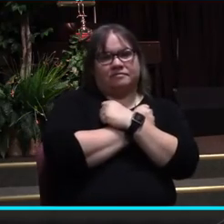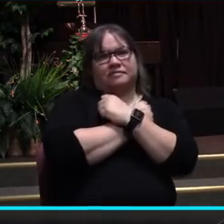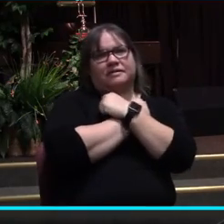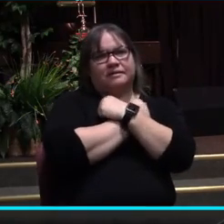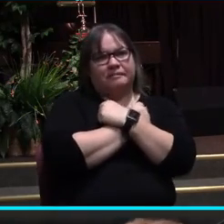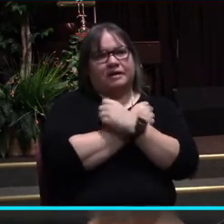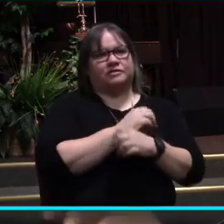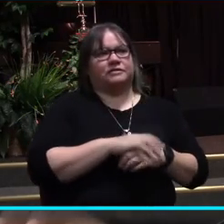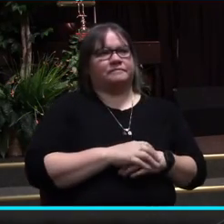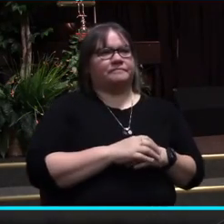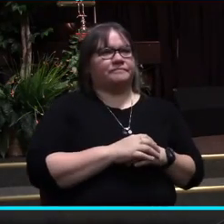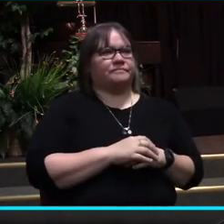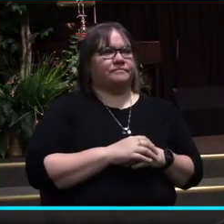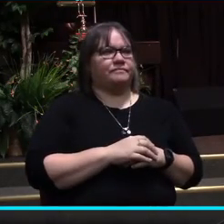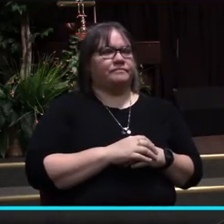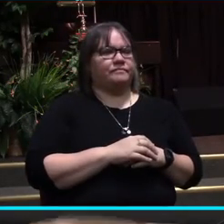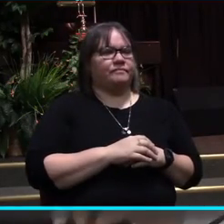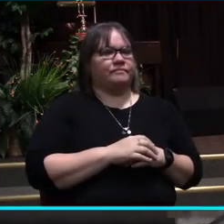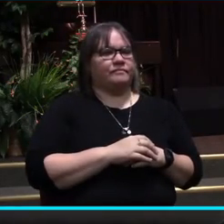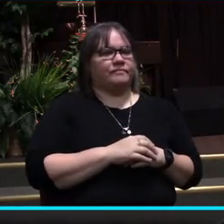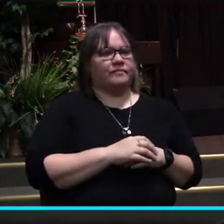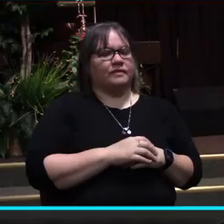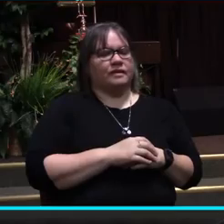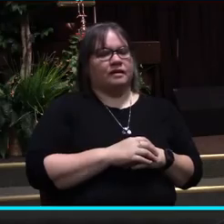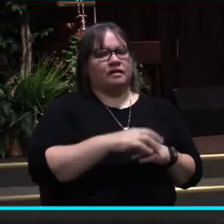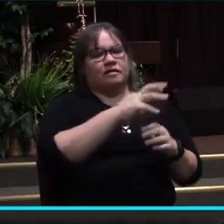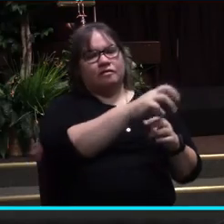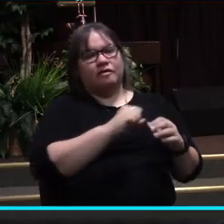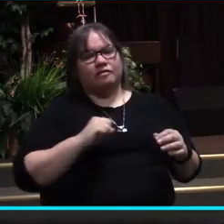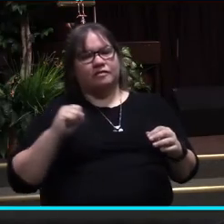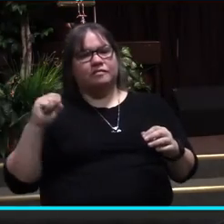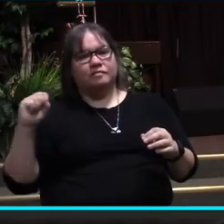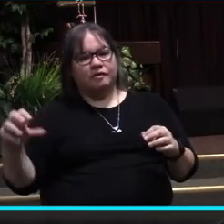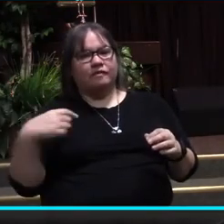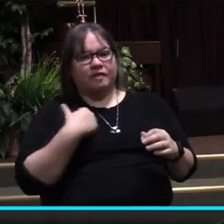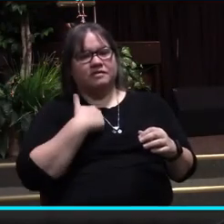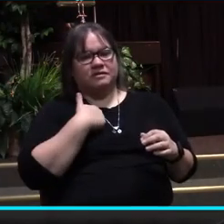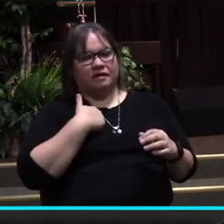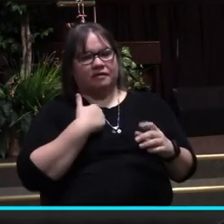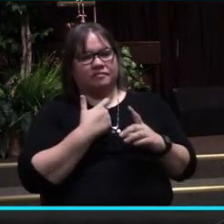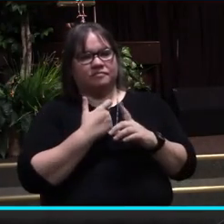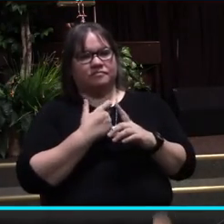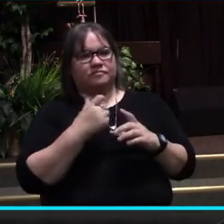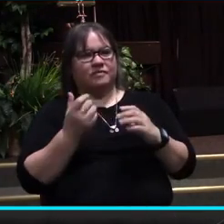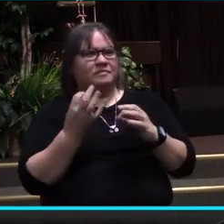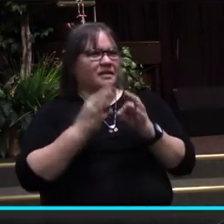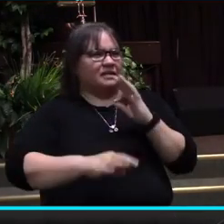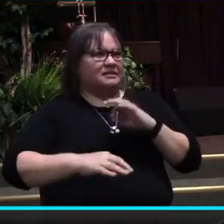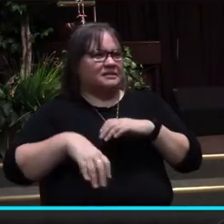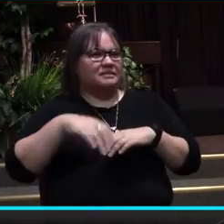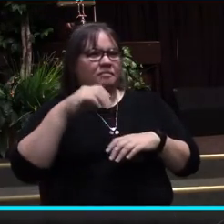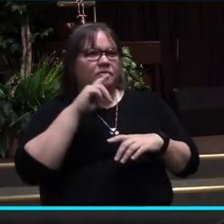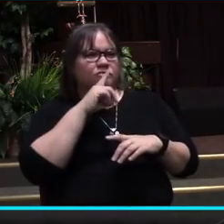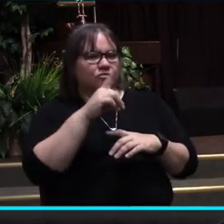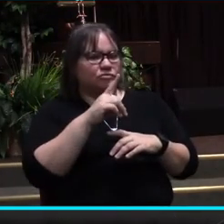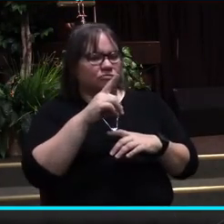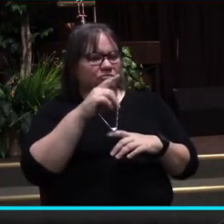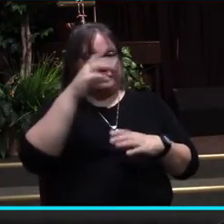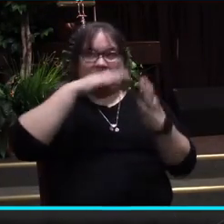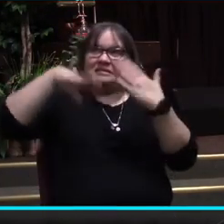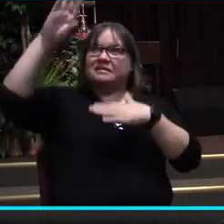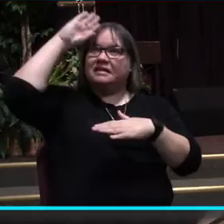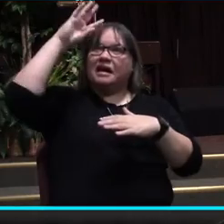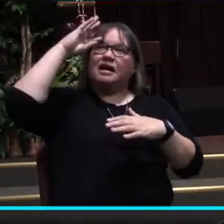When we remove ourselves from the simple truth that God has created us